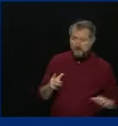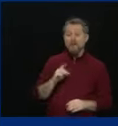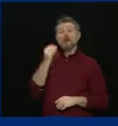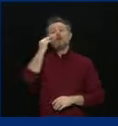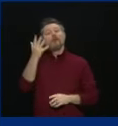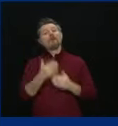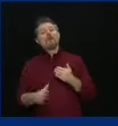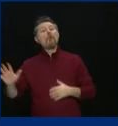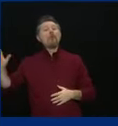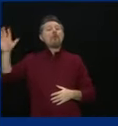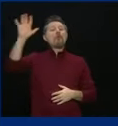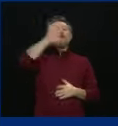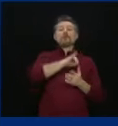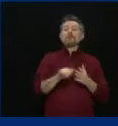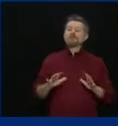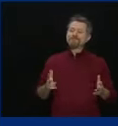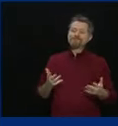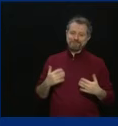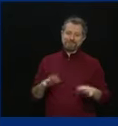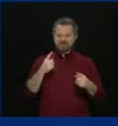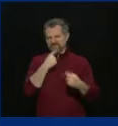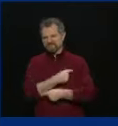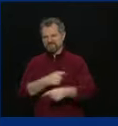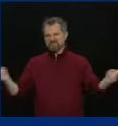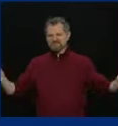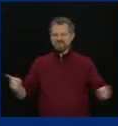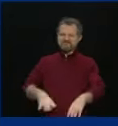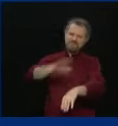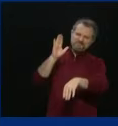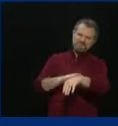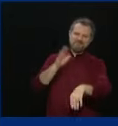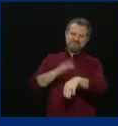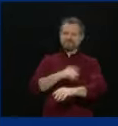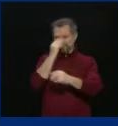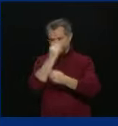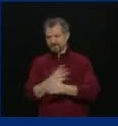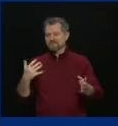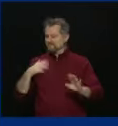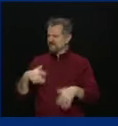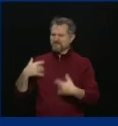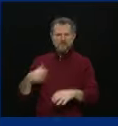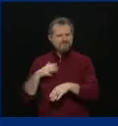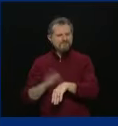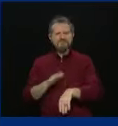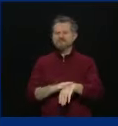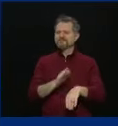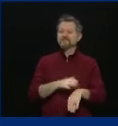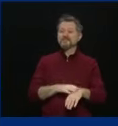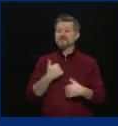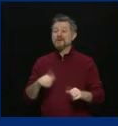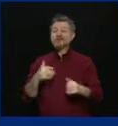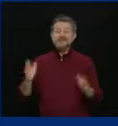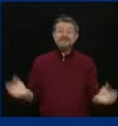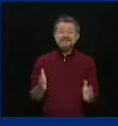now has a wake-up call. I've been warning. I've been saying if we can't get more people vaccinated or boosted,